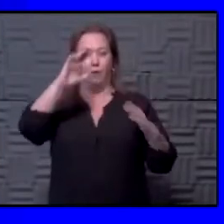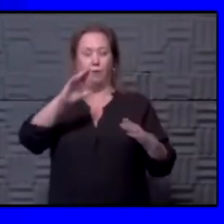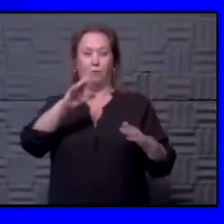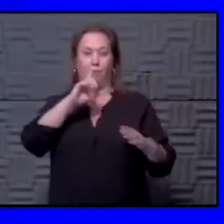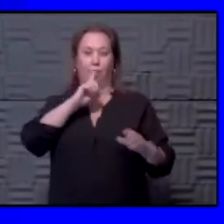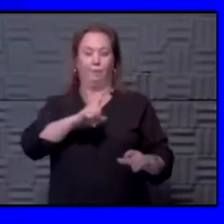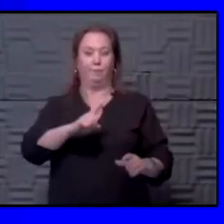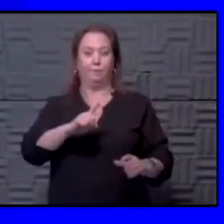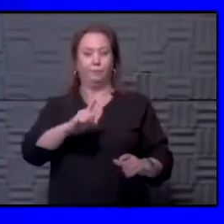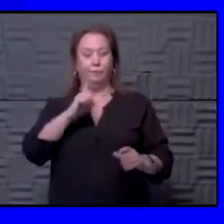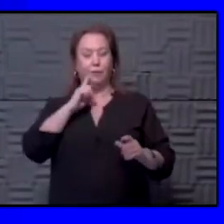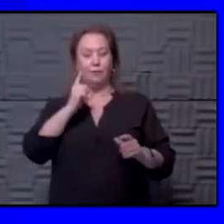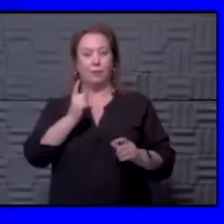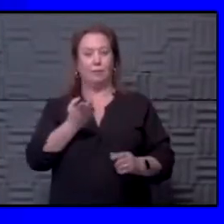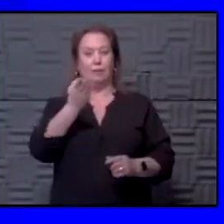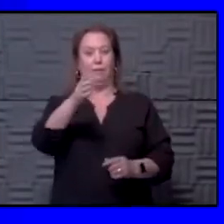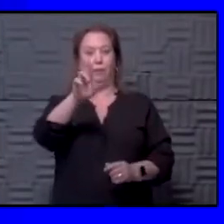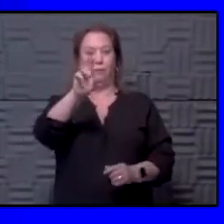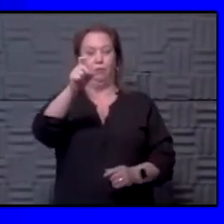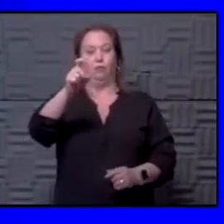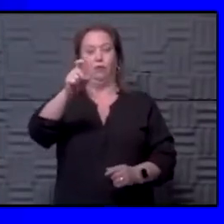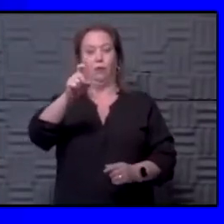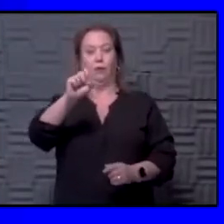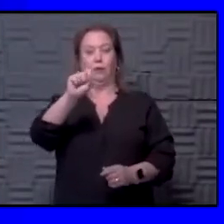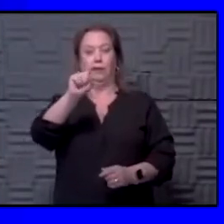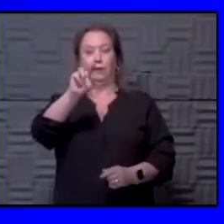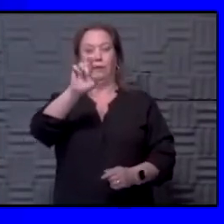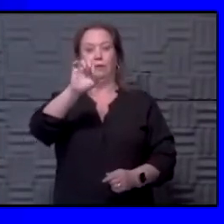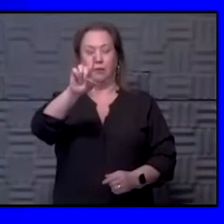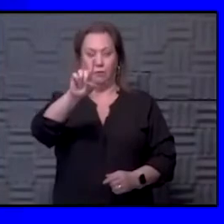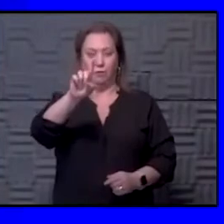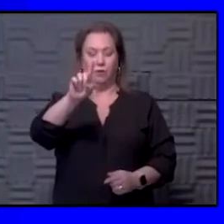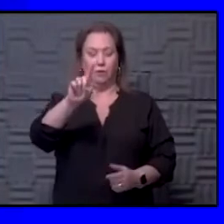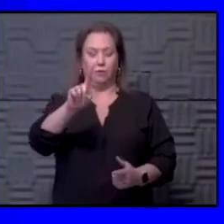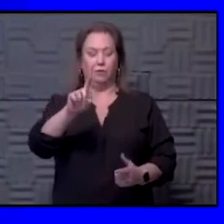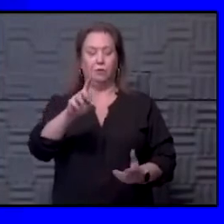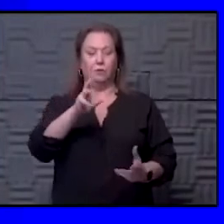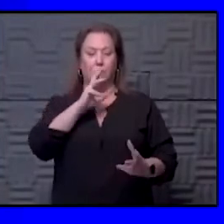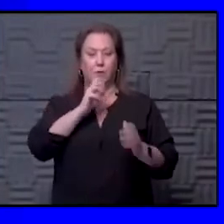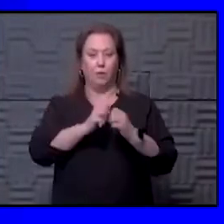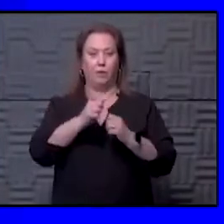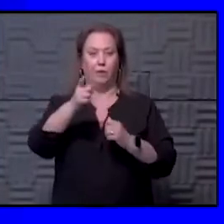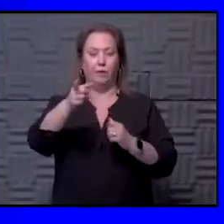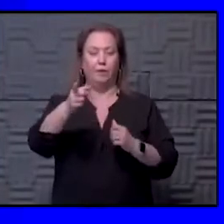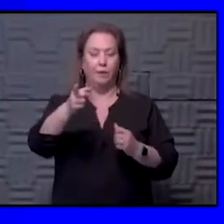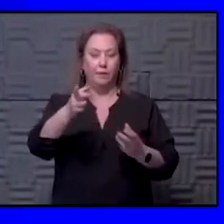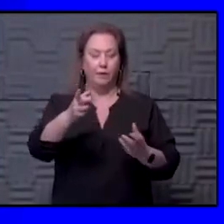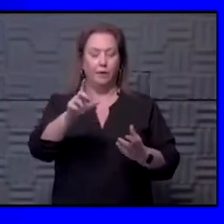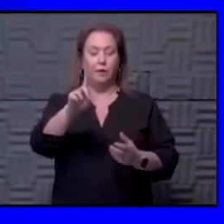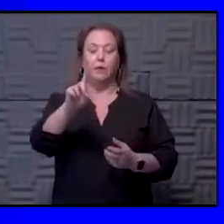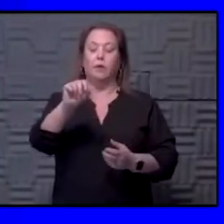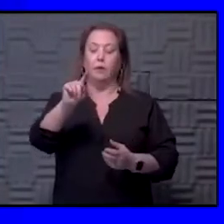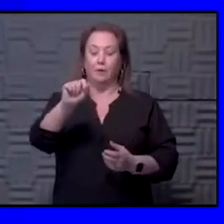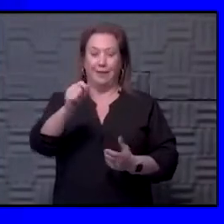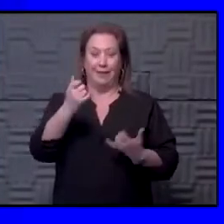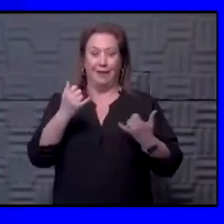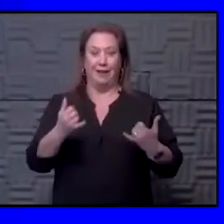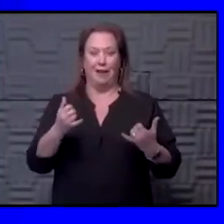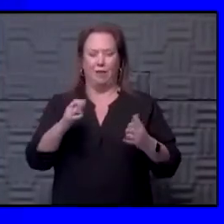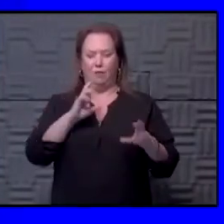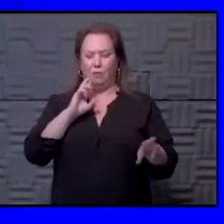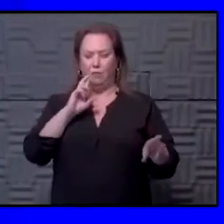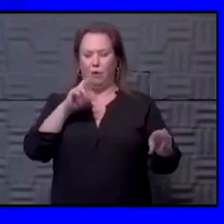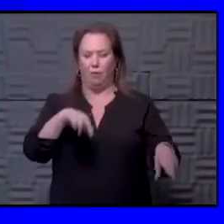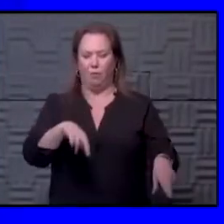is. And if somebody is prescribing you steroids or other immunosuppression, certainly speak with them. There is some data coming out now. There was a